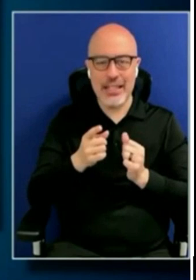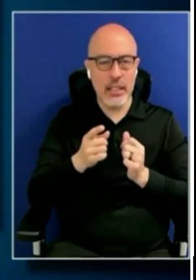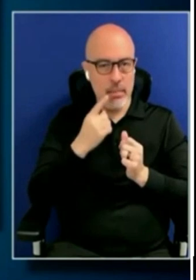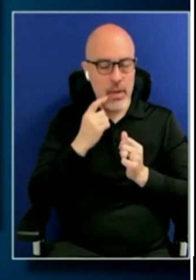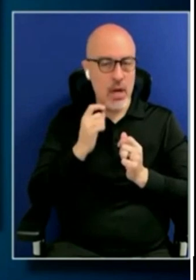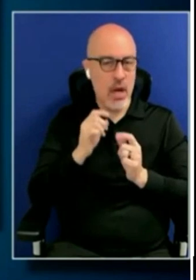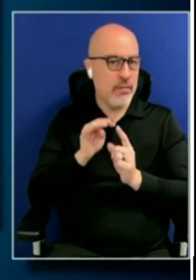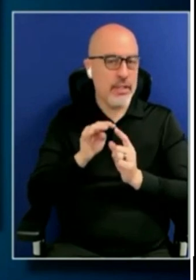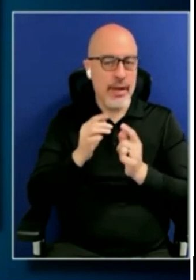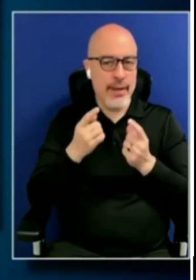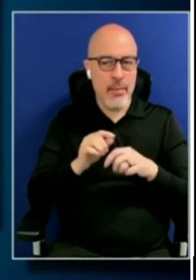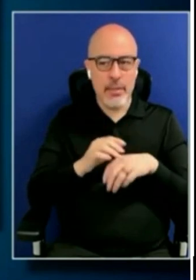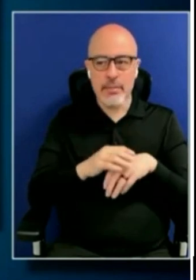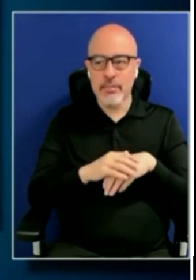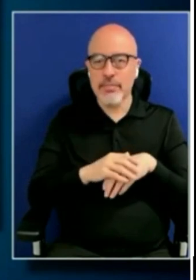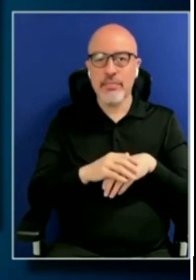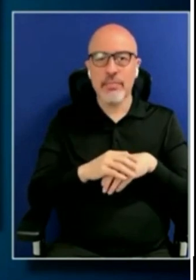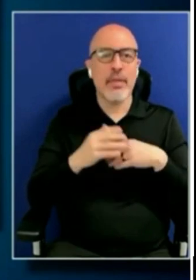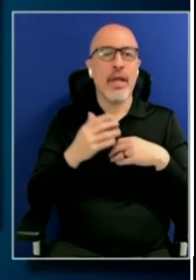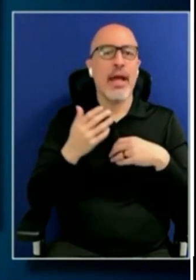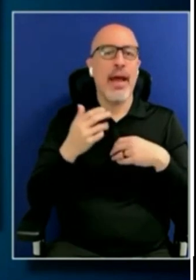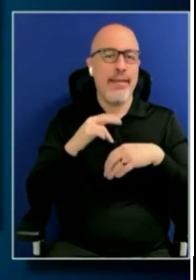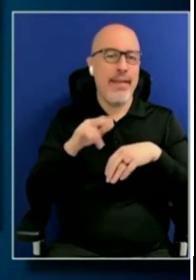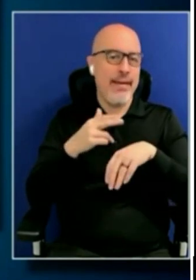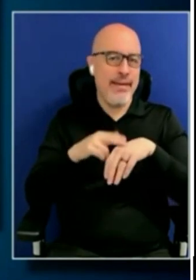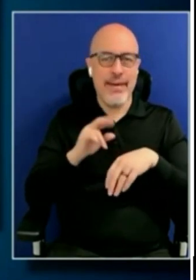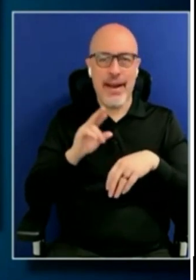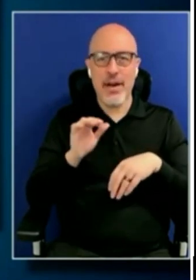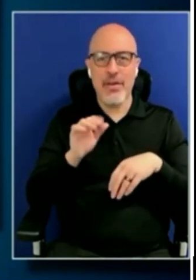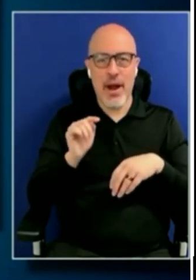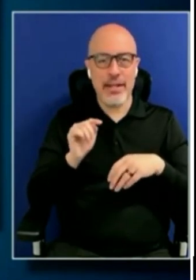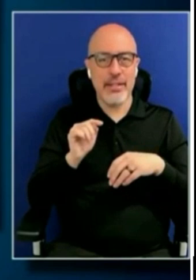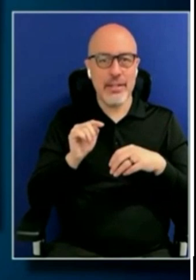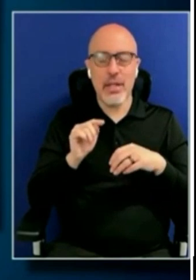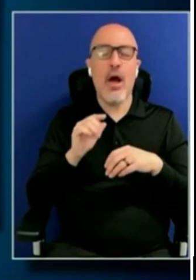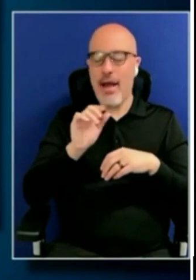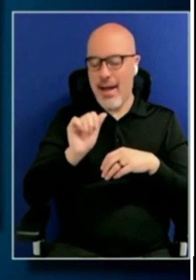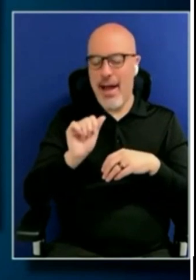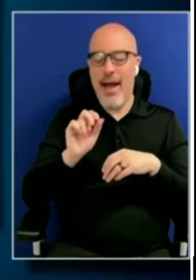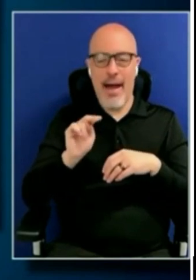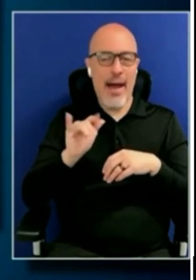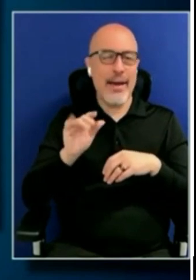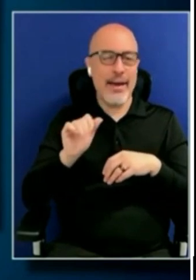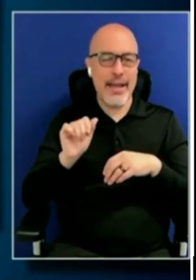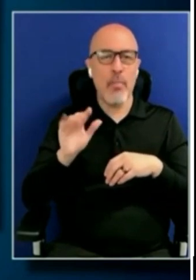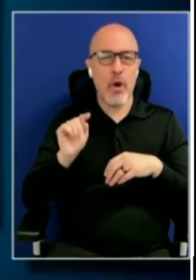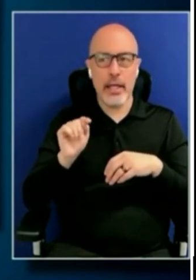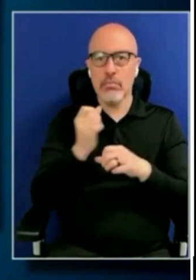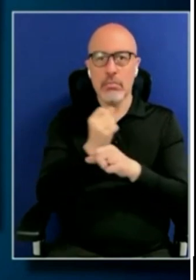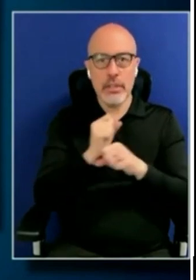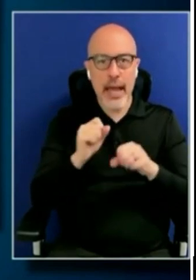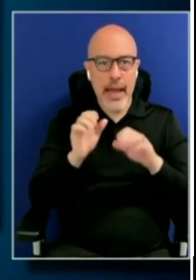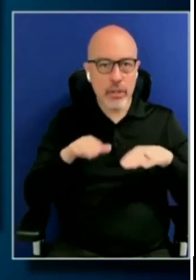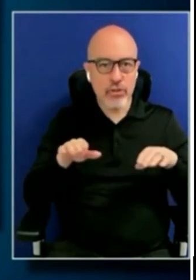And then you have Anita Bryant. And many of us are of an age to remember Anita Bryant's Save Our Children campaign, which was premised on the same,